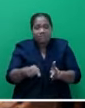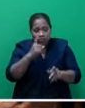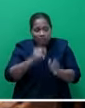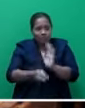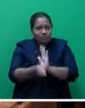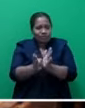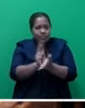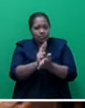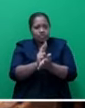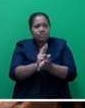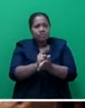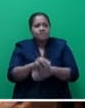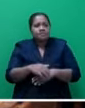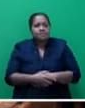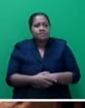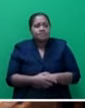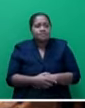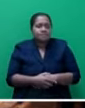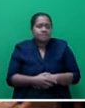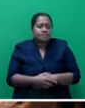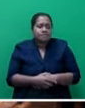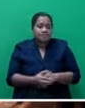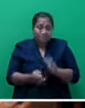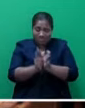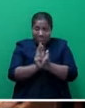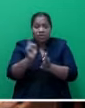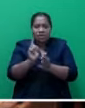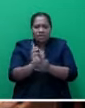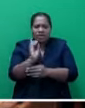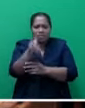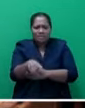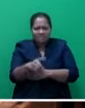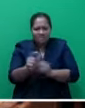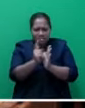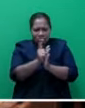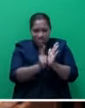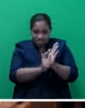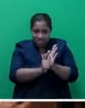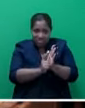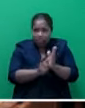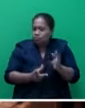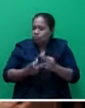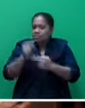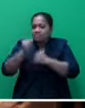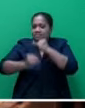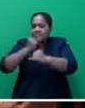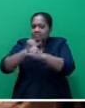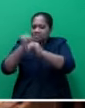the compatibility of our domestic legislations with international standards.